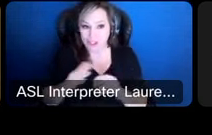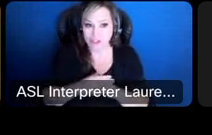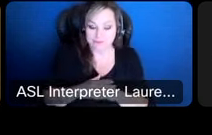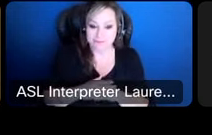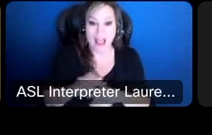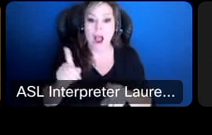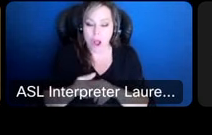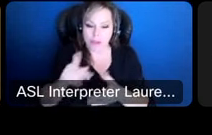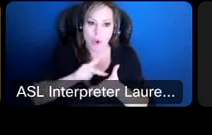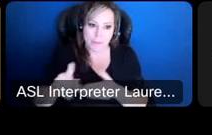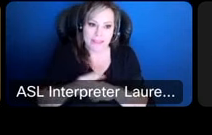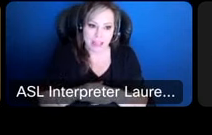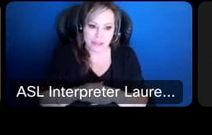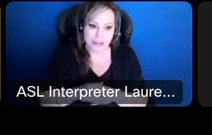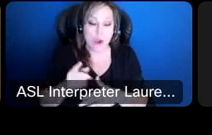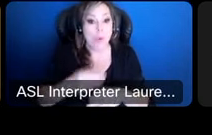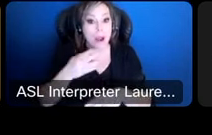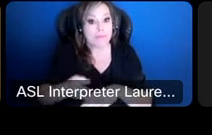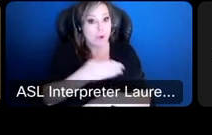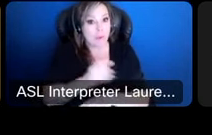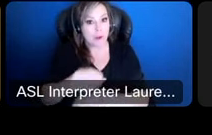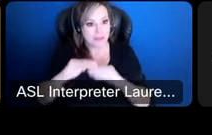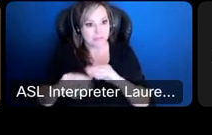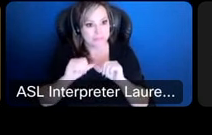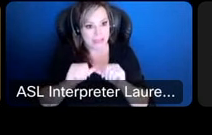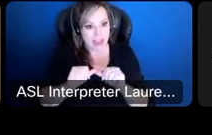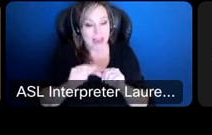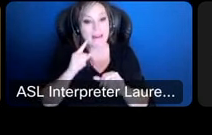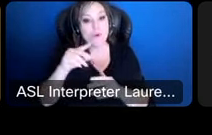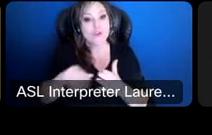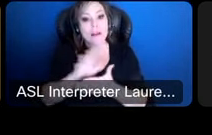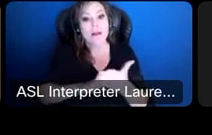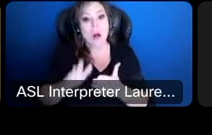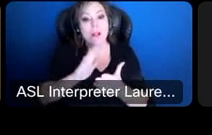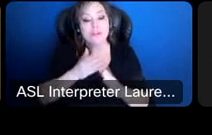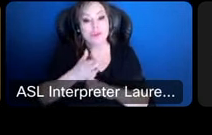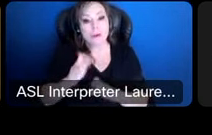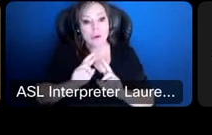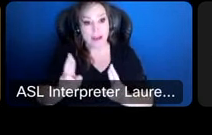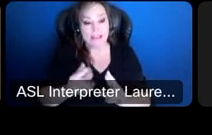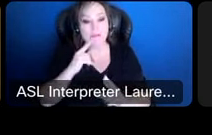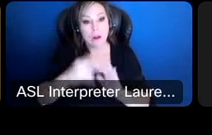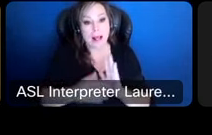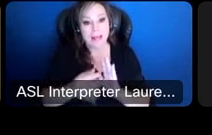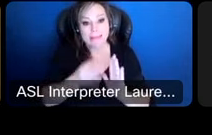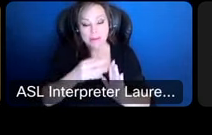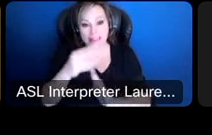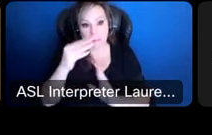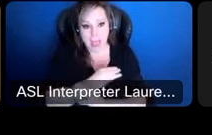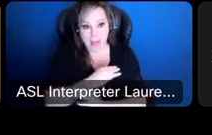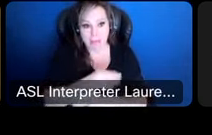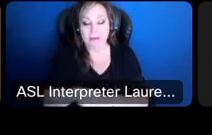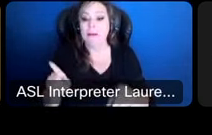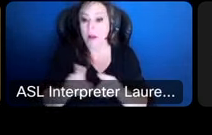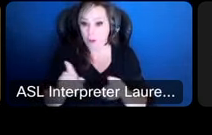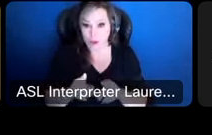also want to protect the progress we've been making with our students in college and career readiness literacy and math providing classroom teachers we are growing at almost